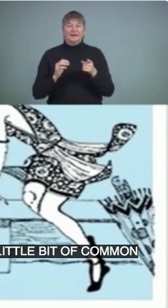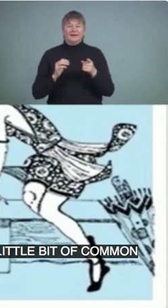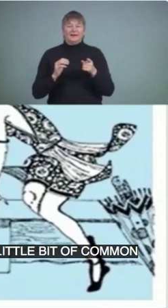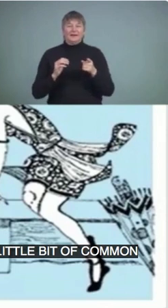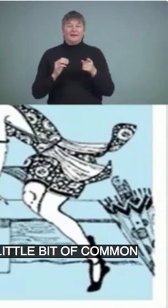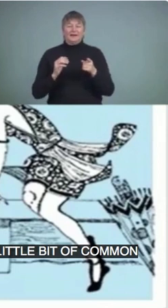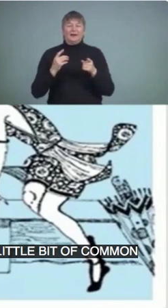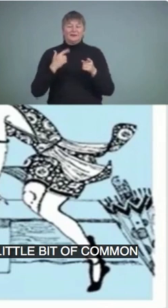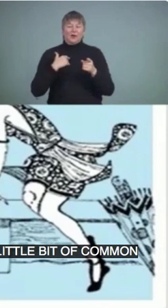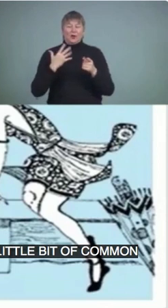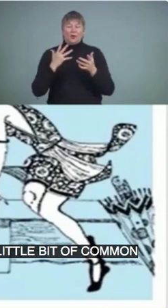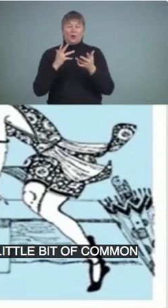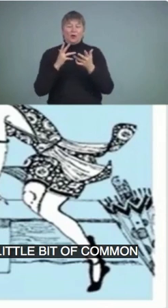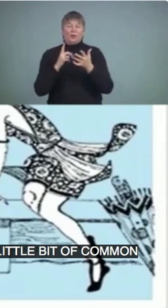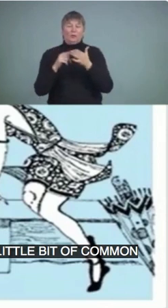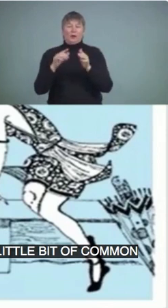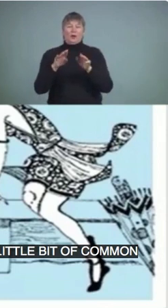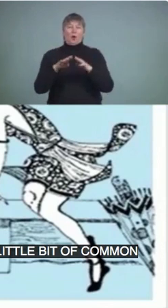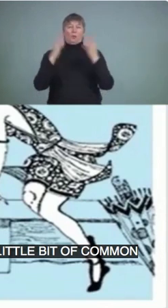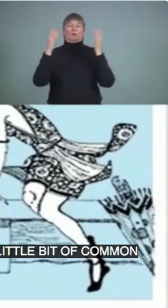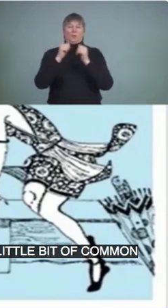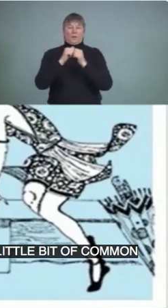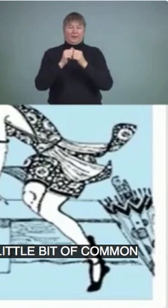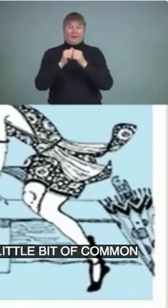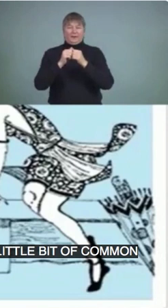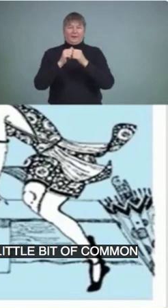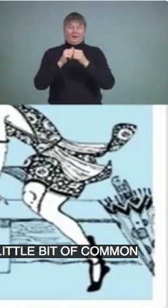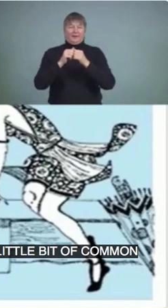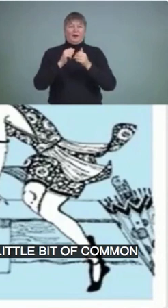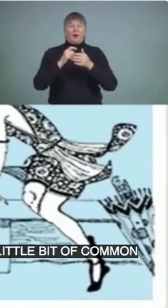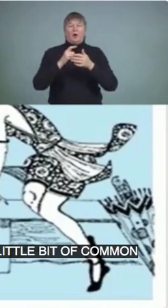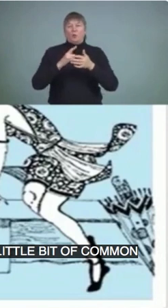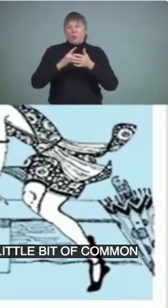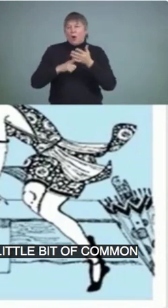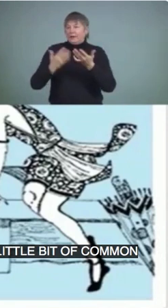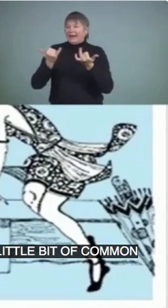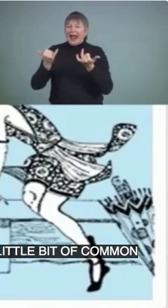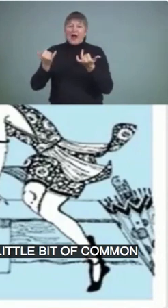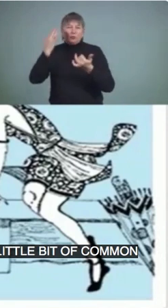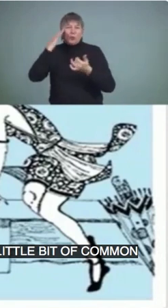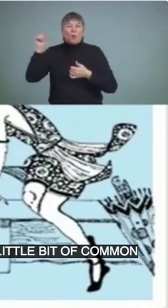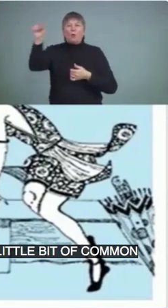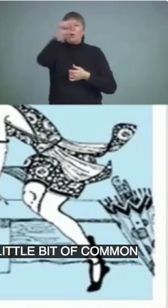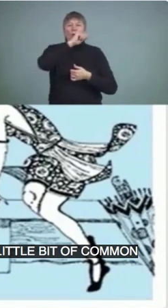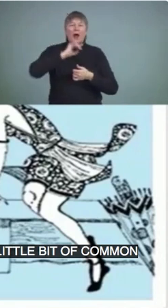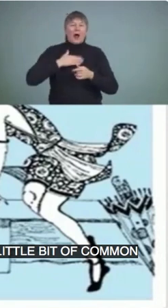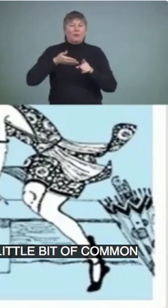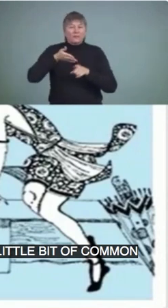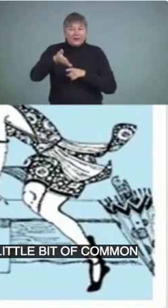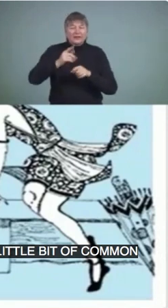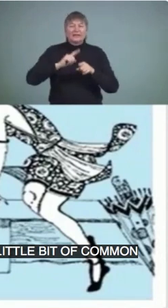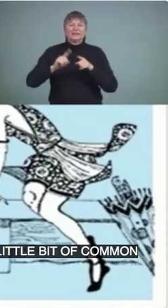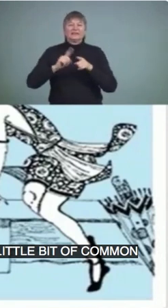and we're going to front load some of what we know to be the current acronyms in our disciplines and the